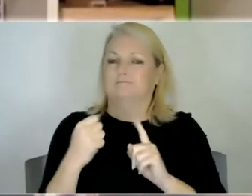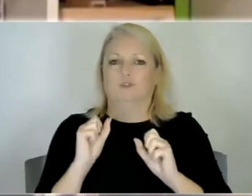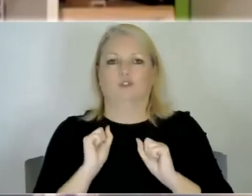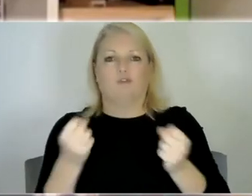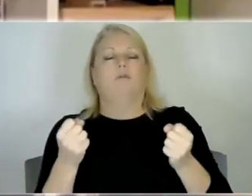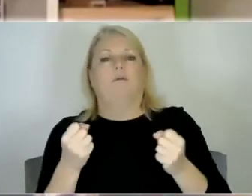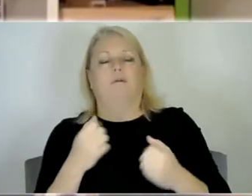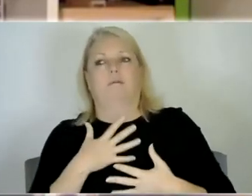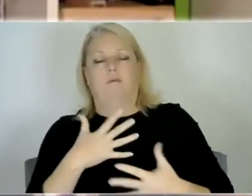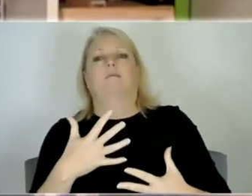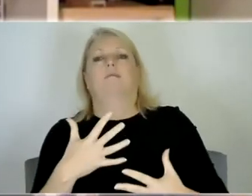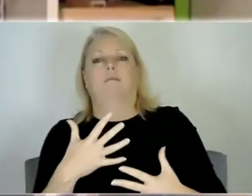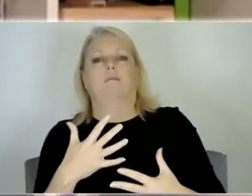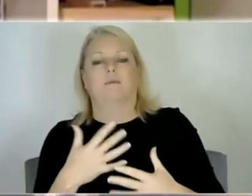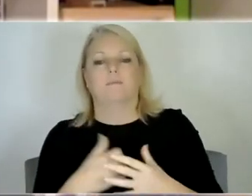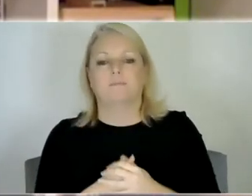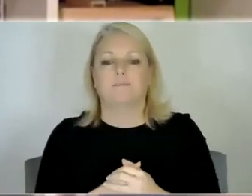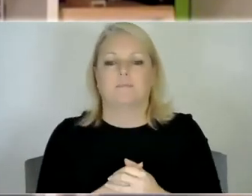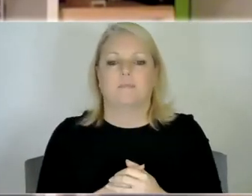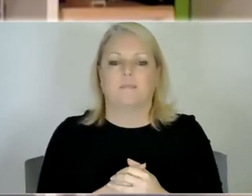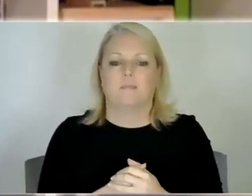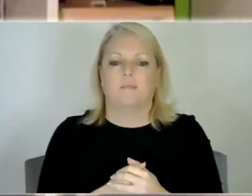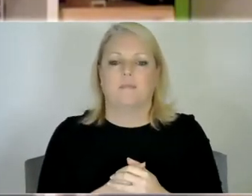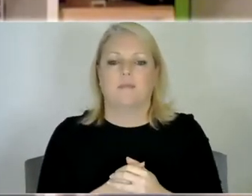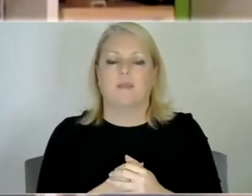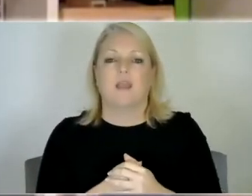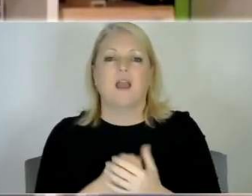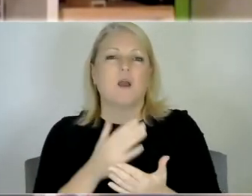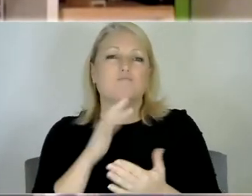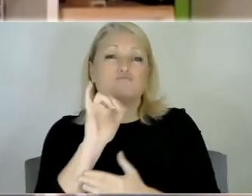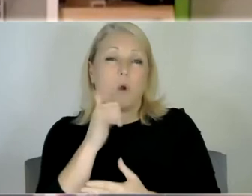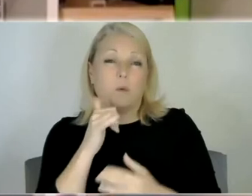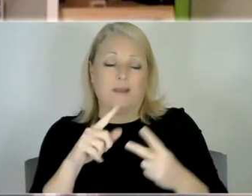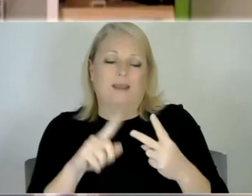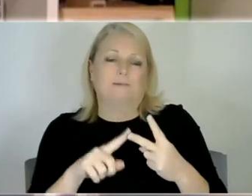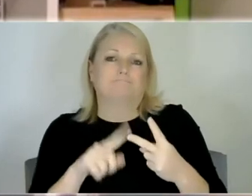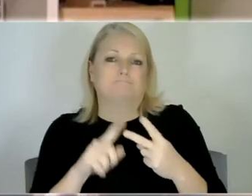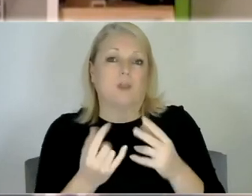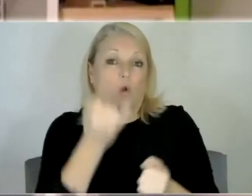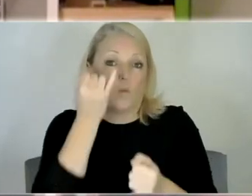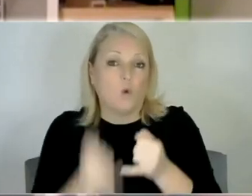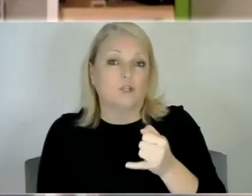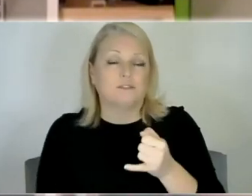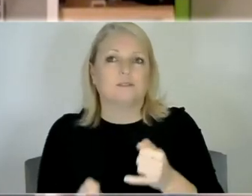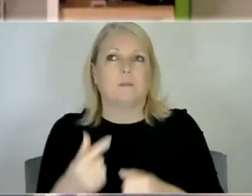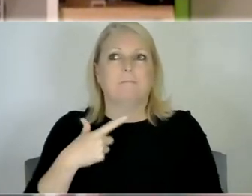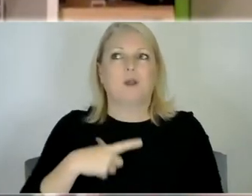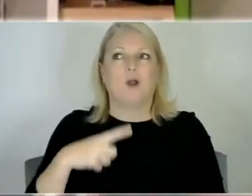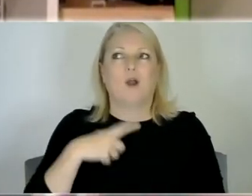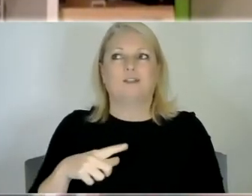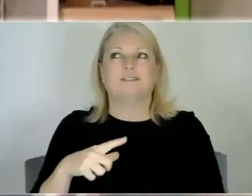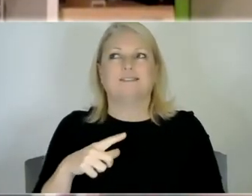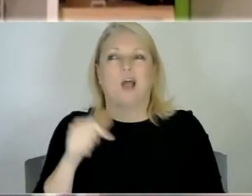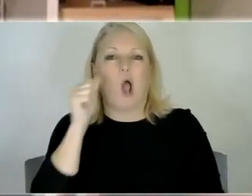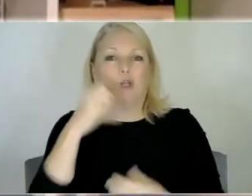probably I felt like it hit me a bit harder actually because probably because by then I had a better understanding